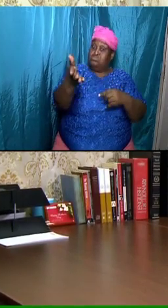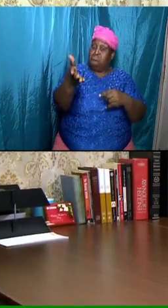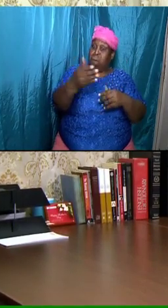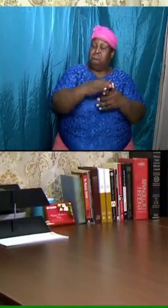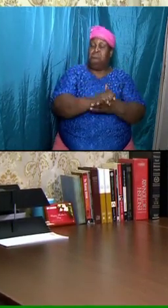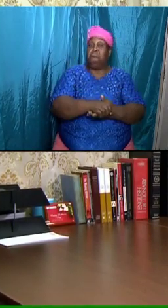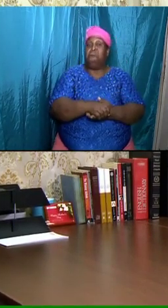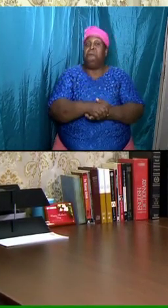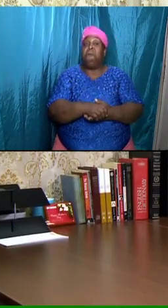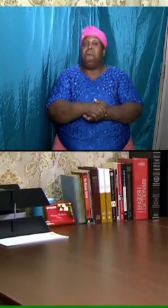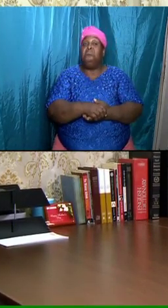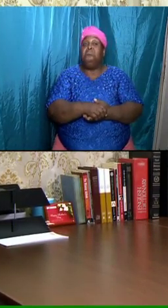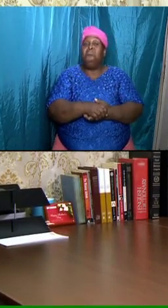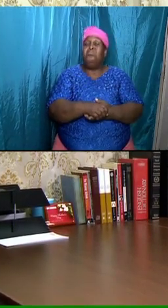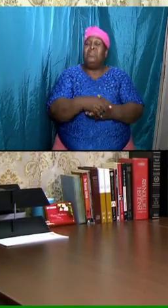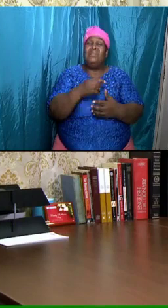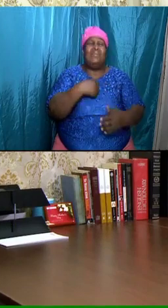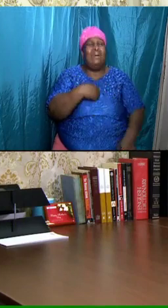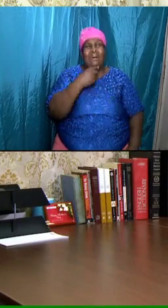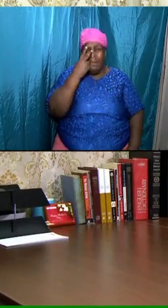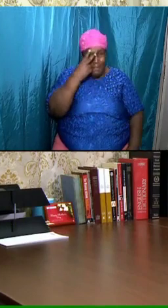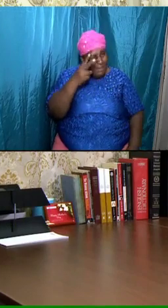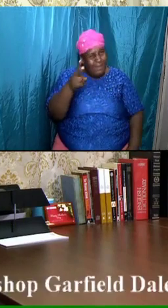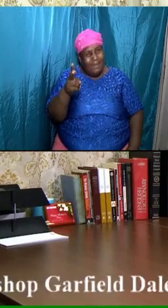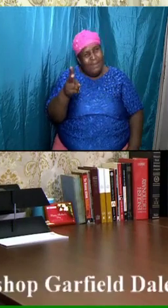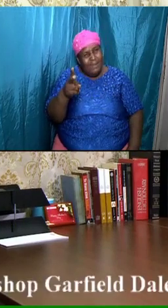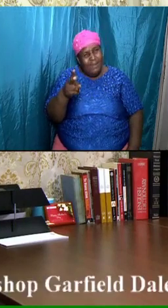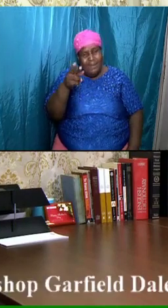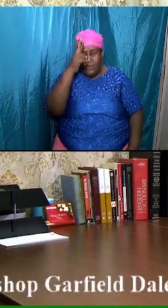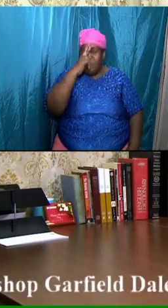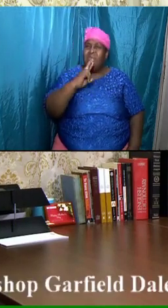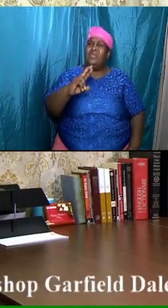And I observed that in Revelation chapter 4,